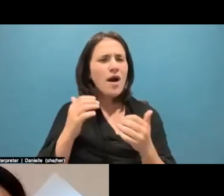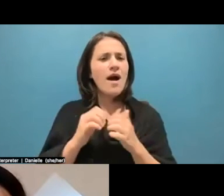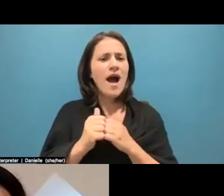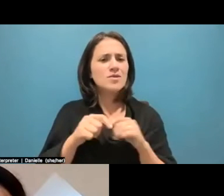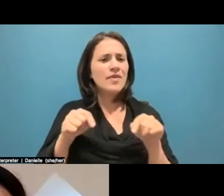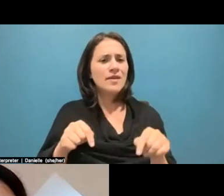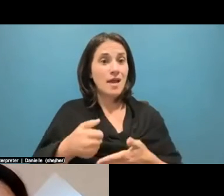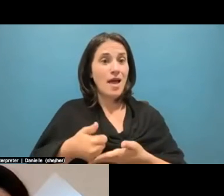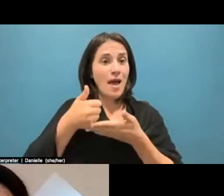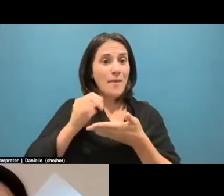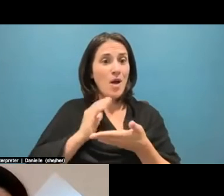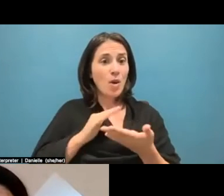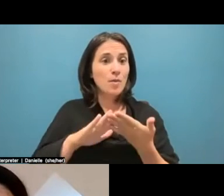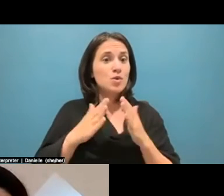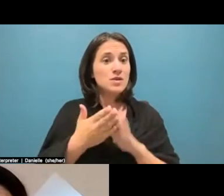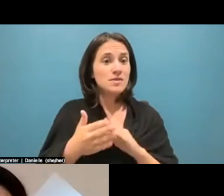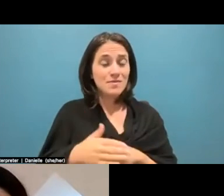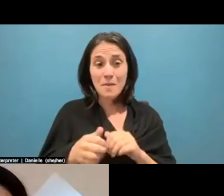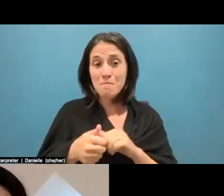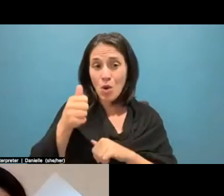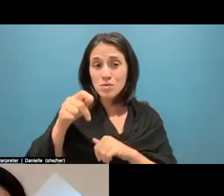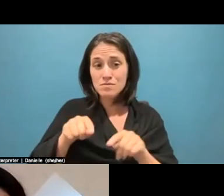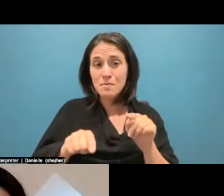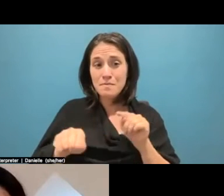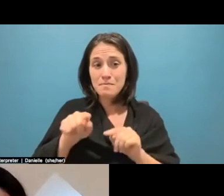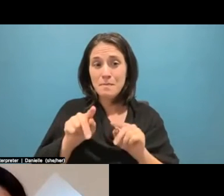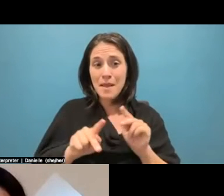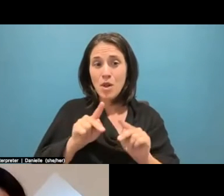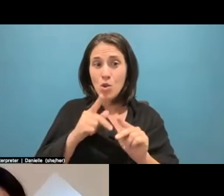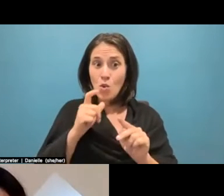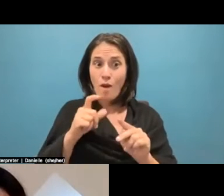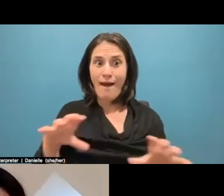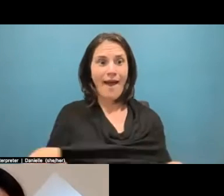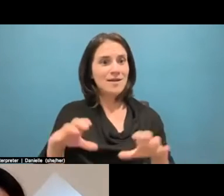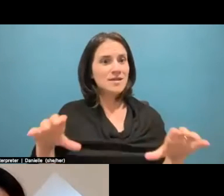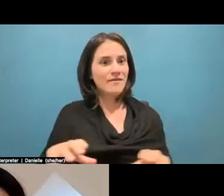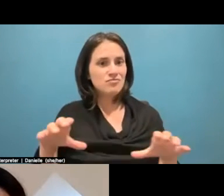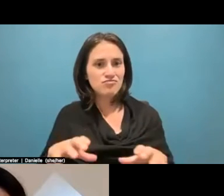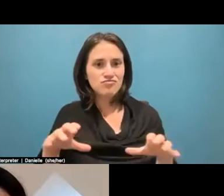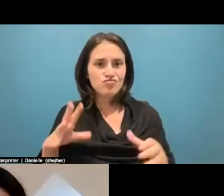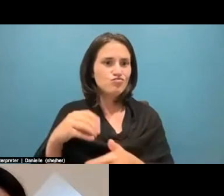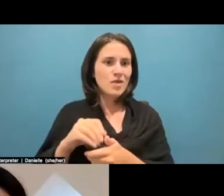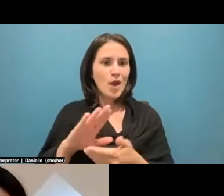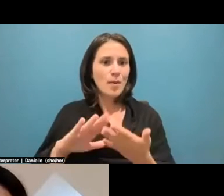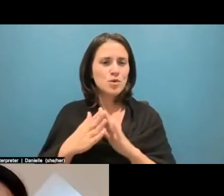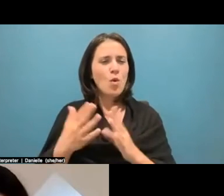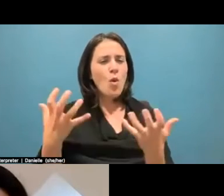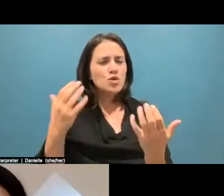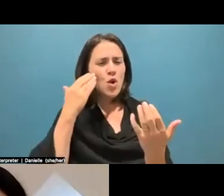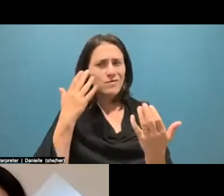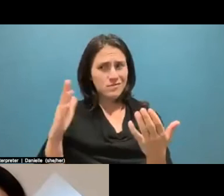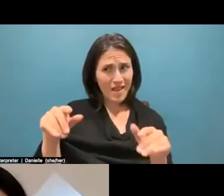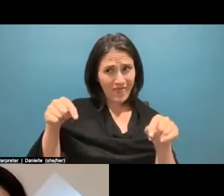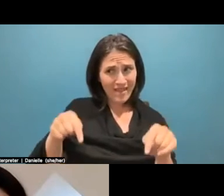community? Most people who are activists in their communities want to know how does this help my community? Because as